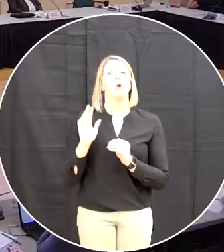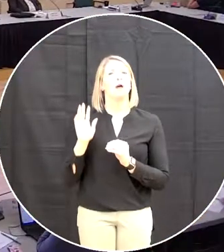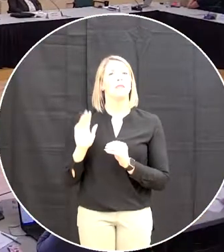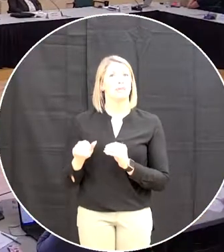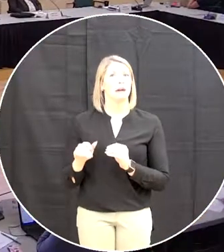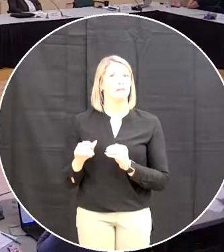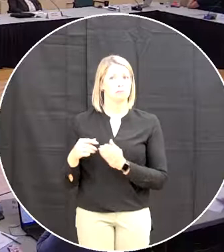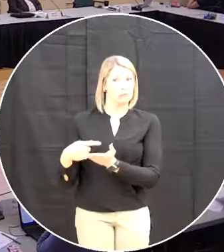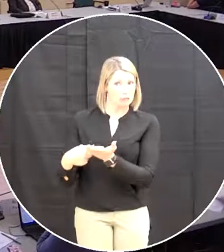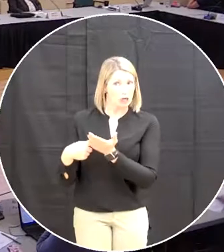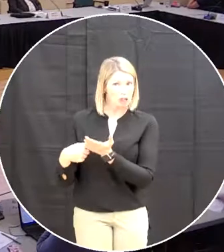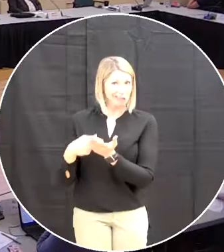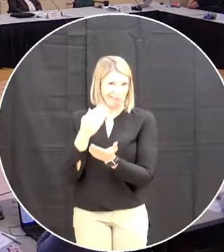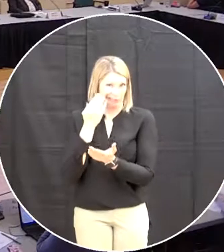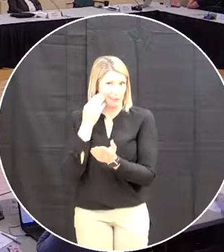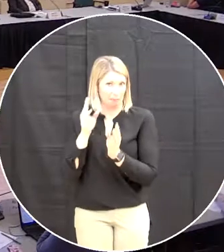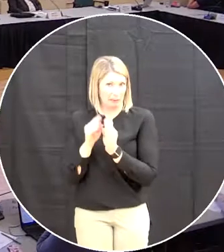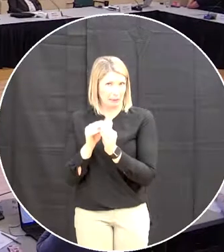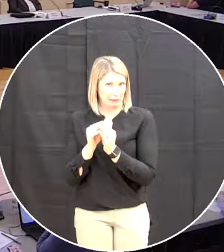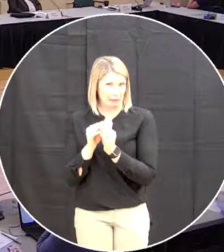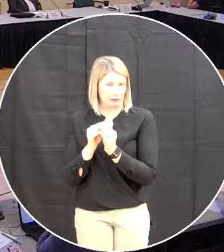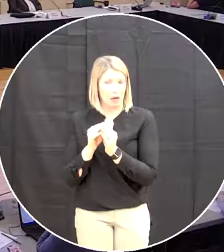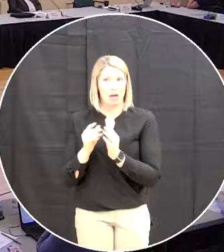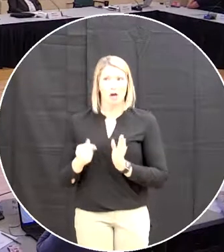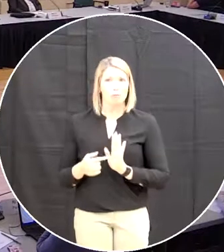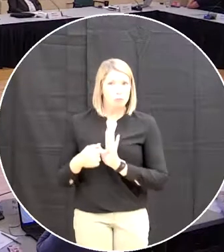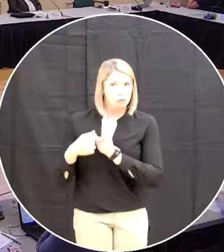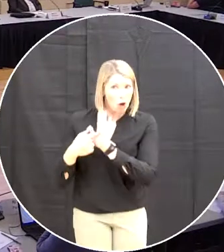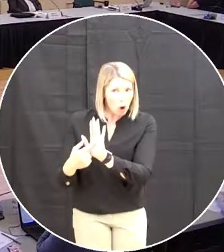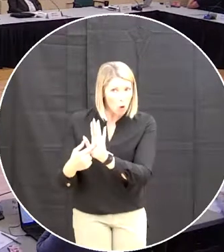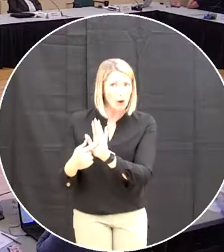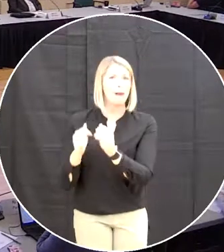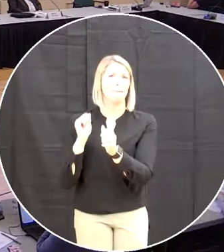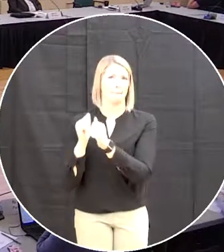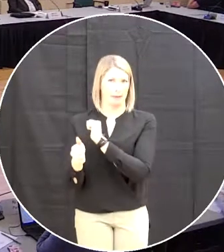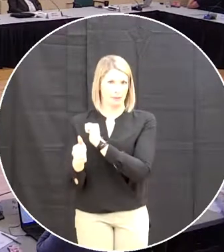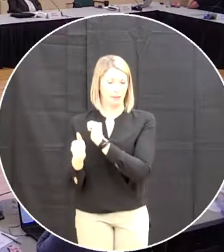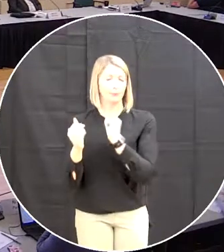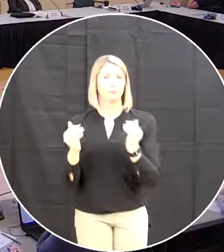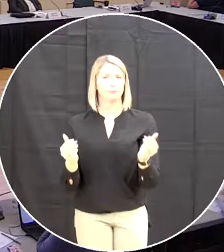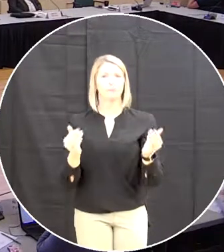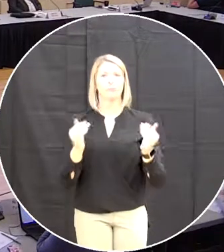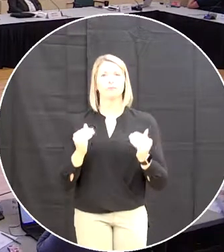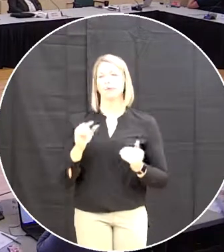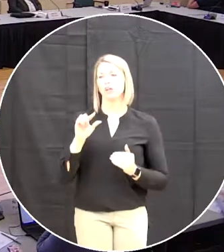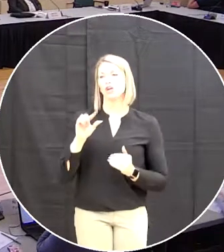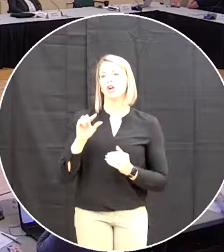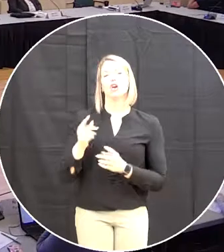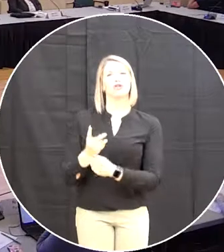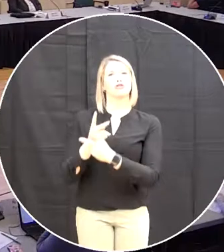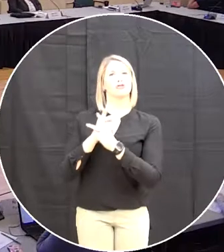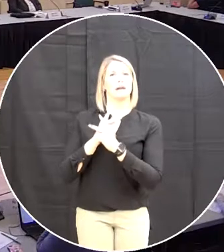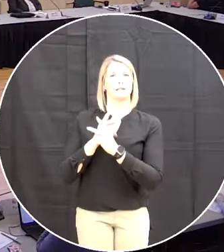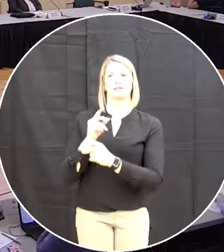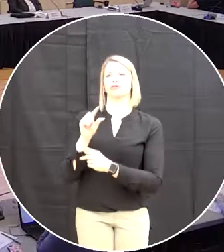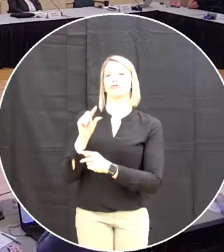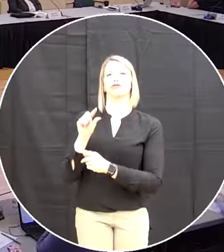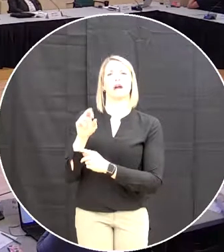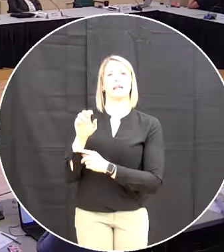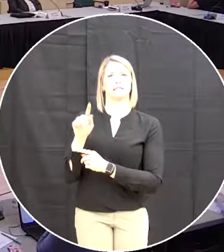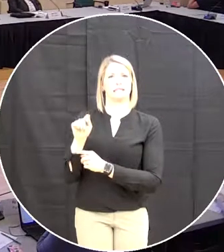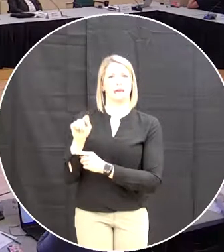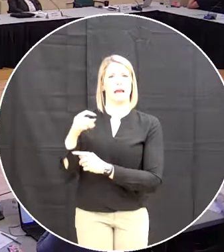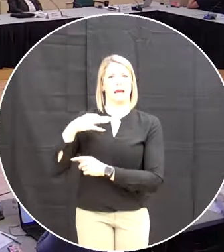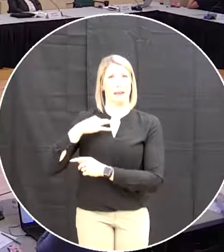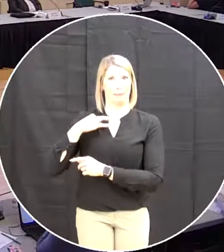carried um then next the grant applications a form to implement and